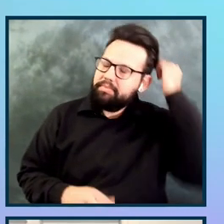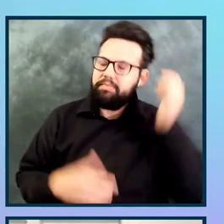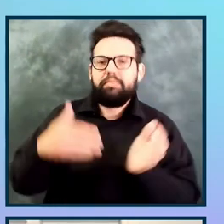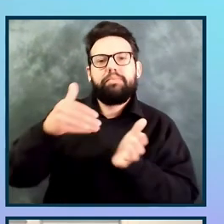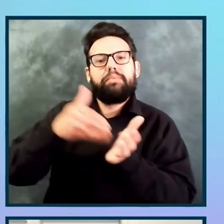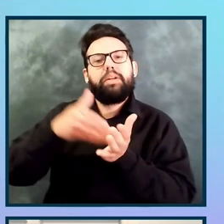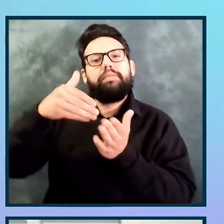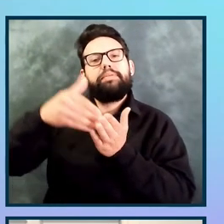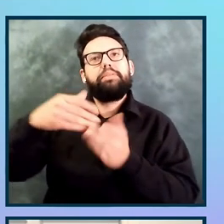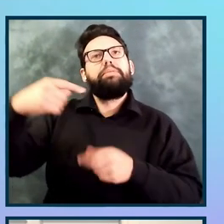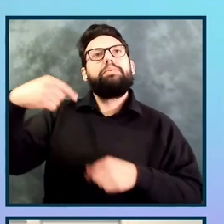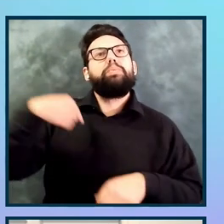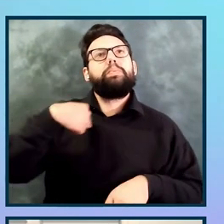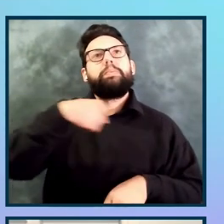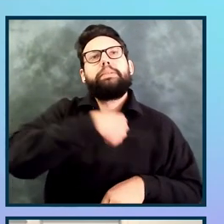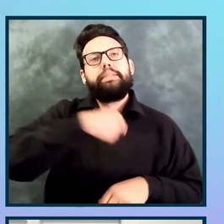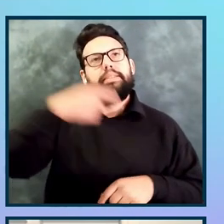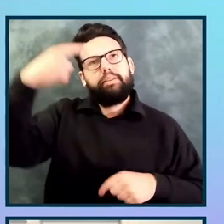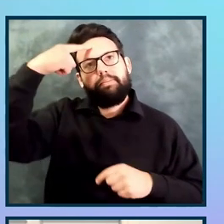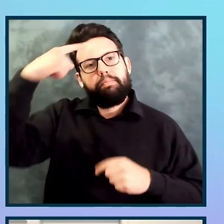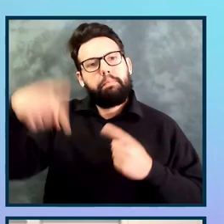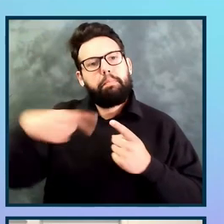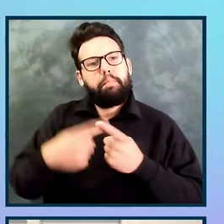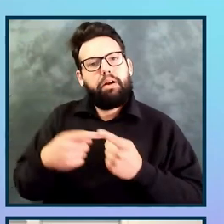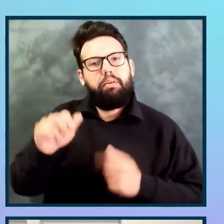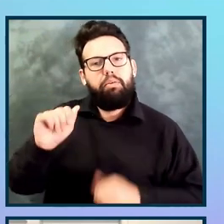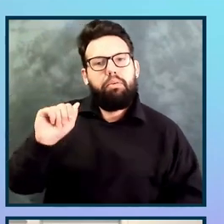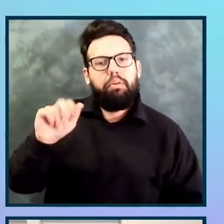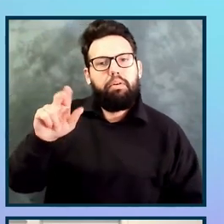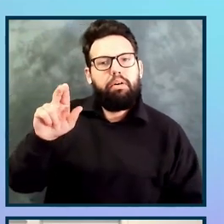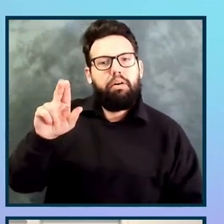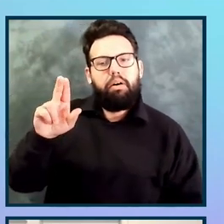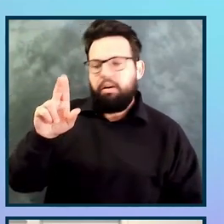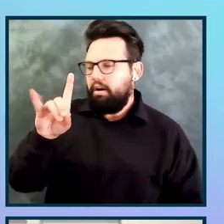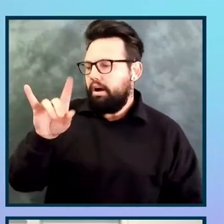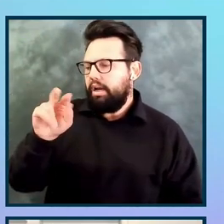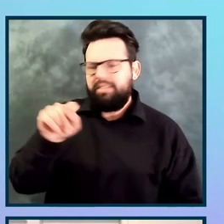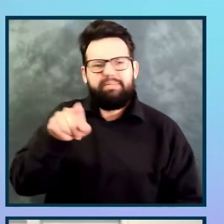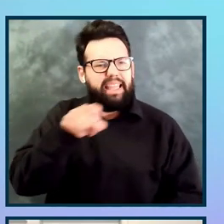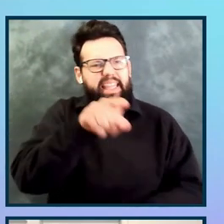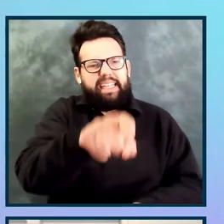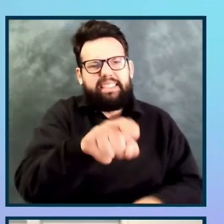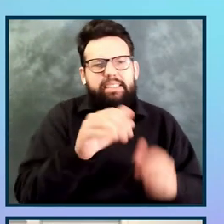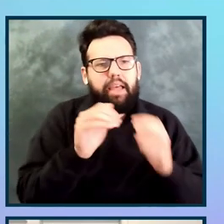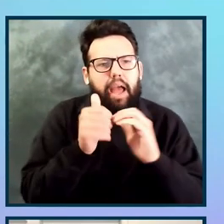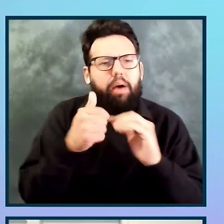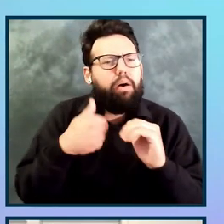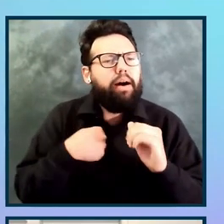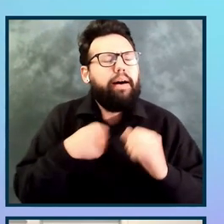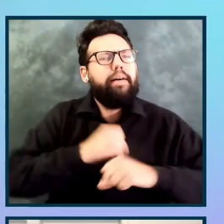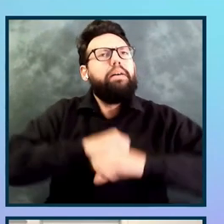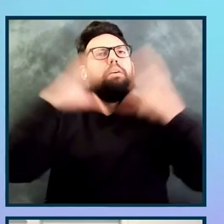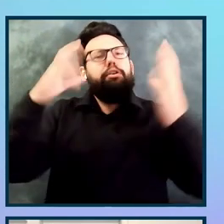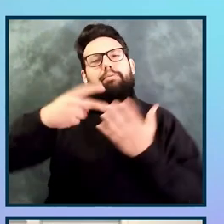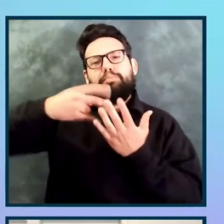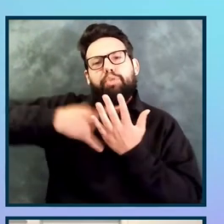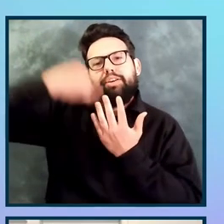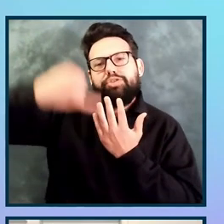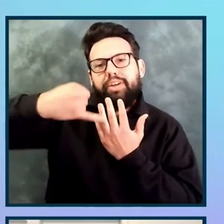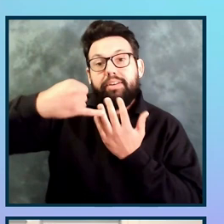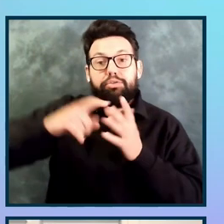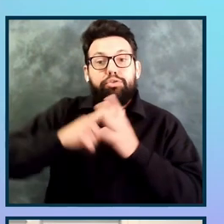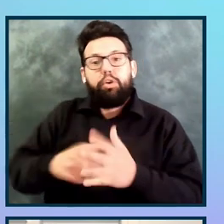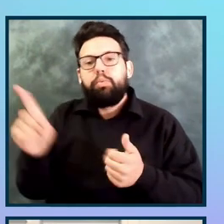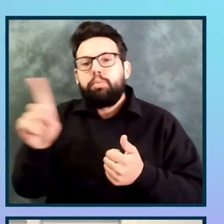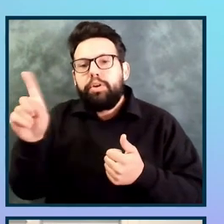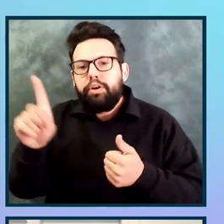I have on the screen what I visualize when I'm thinking of putting together a project. There may be a statement of work with